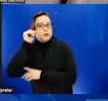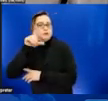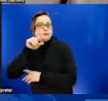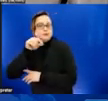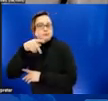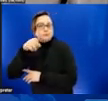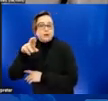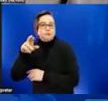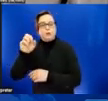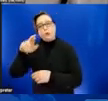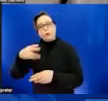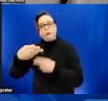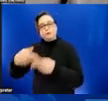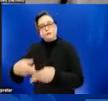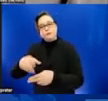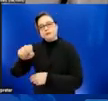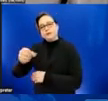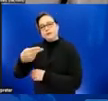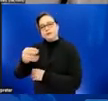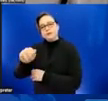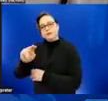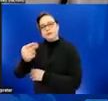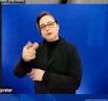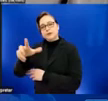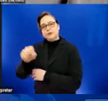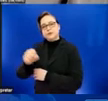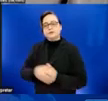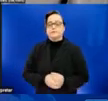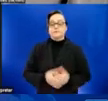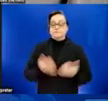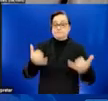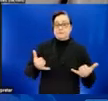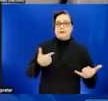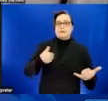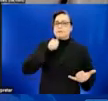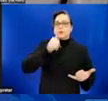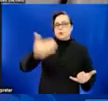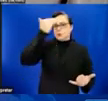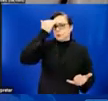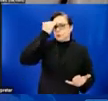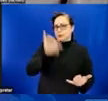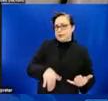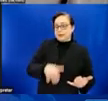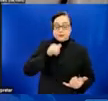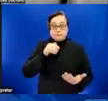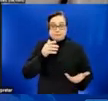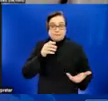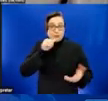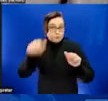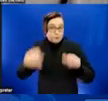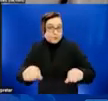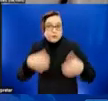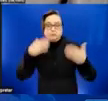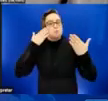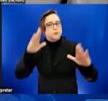Offhand, I'm not aware of that. But that doesn't mean that that's not possible. I think we are, again, learning more and more about long-term effects and